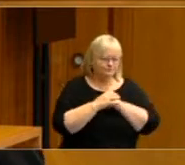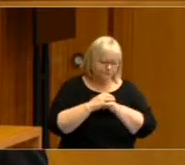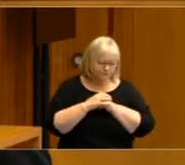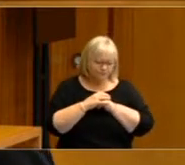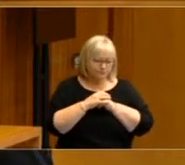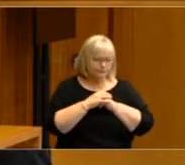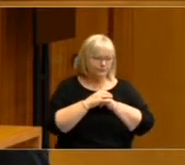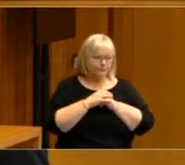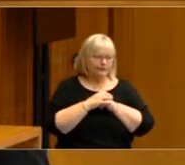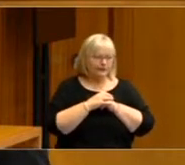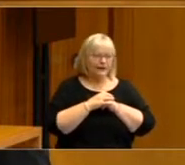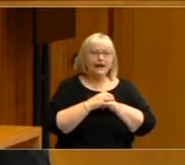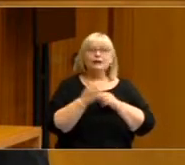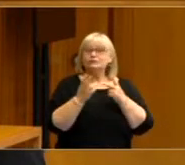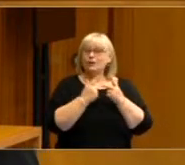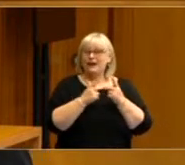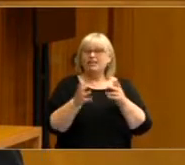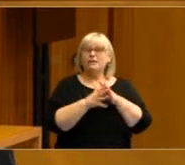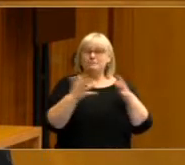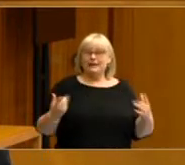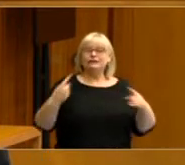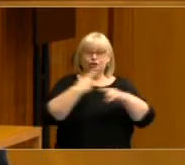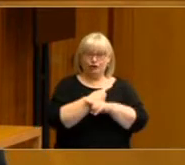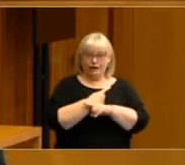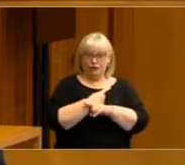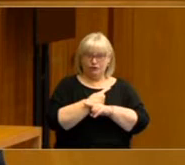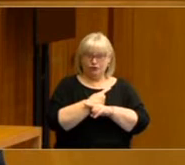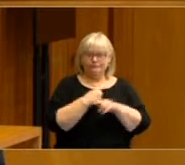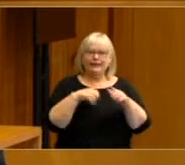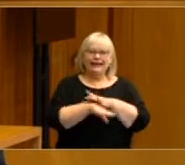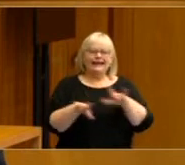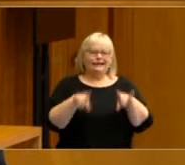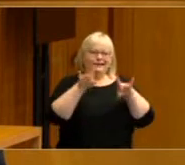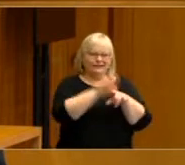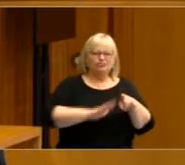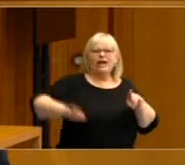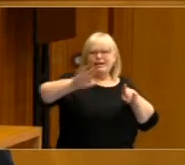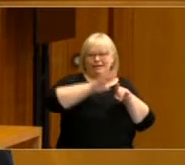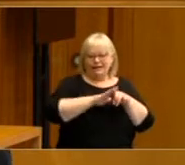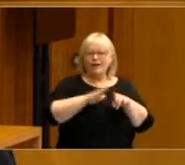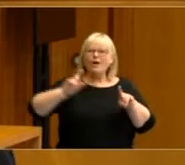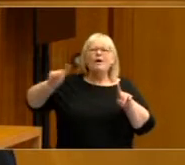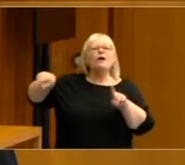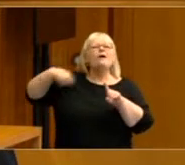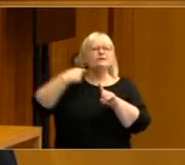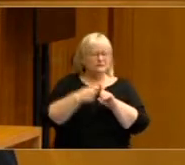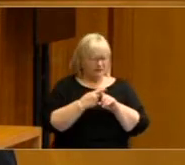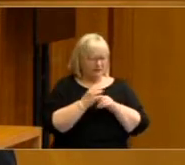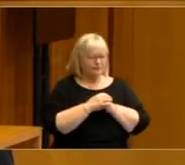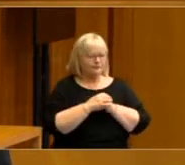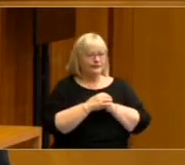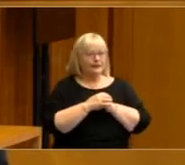Another big change that has emerged in the Australian electorate over time is increasing